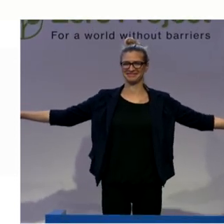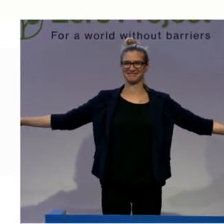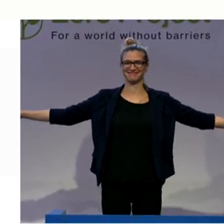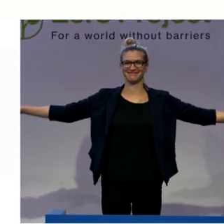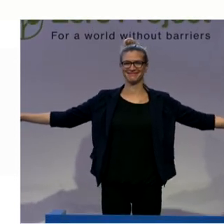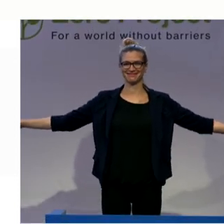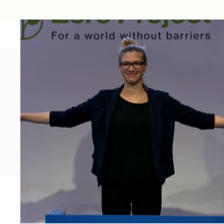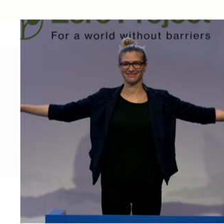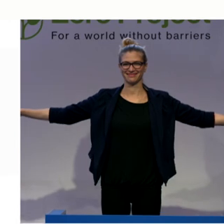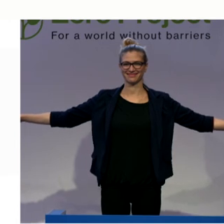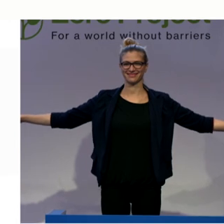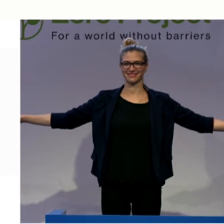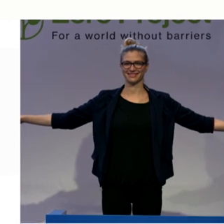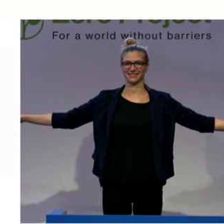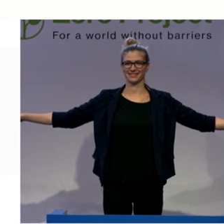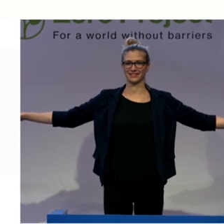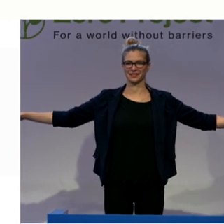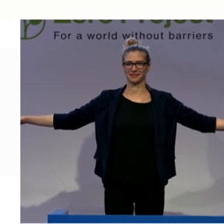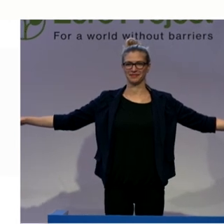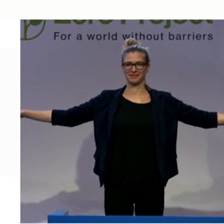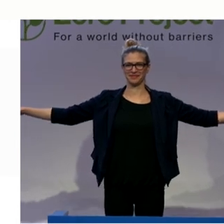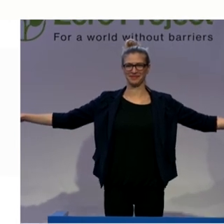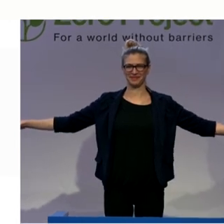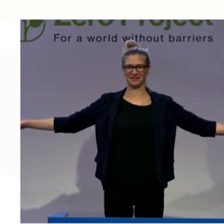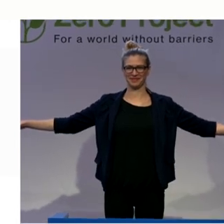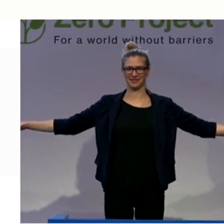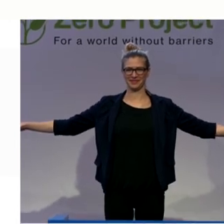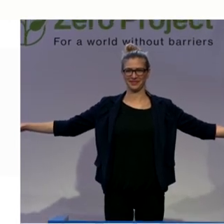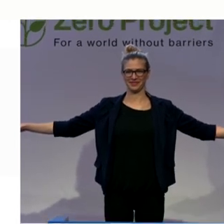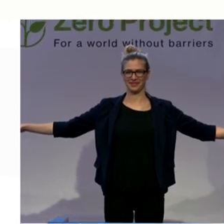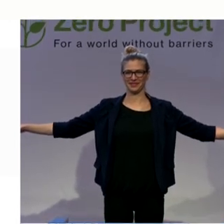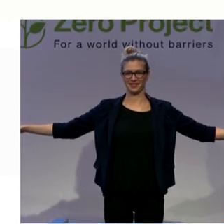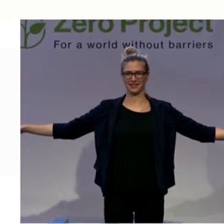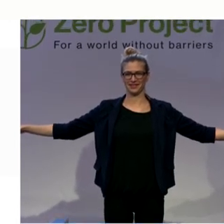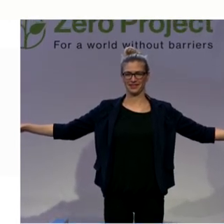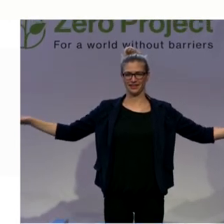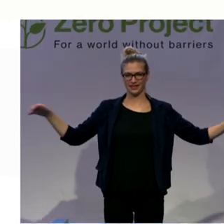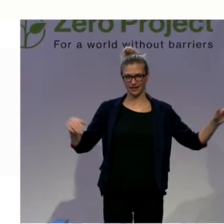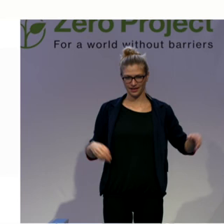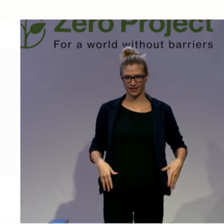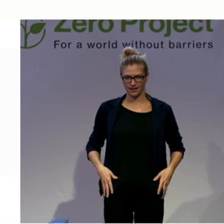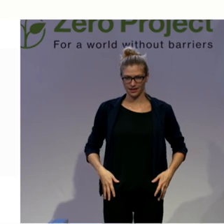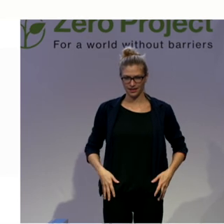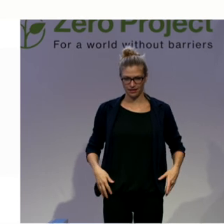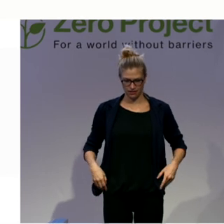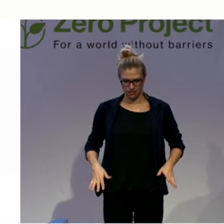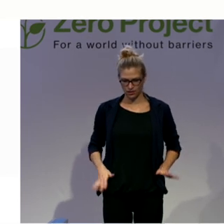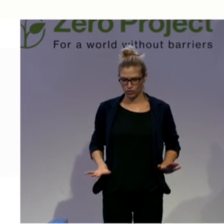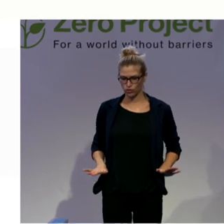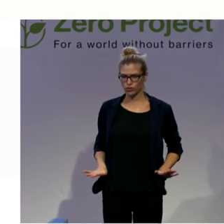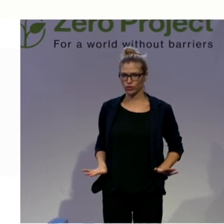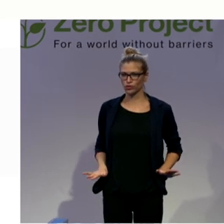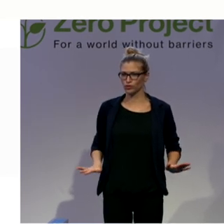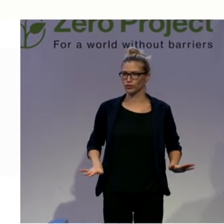have an egg in your right side. So, as